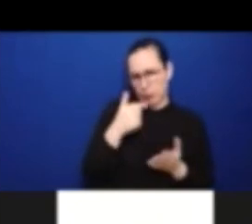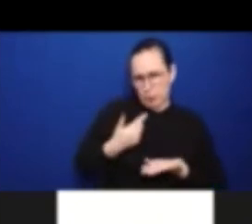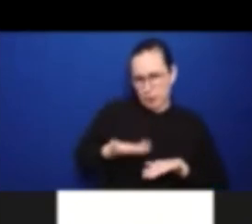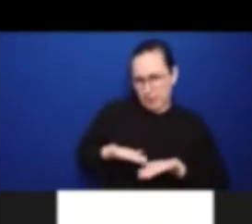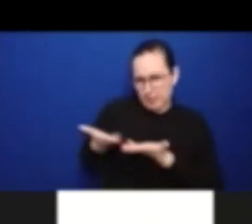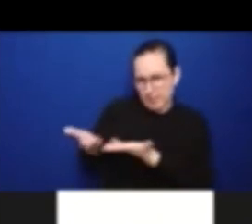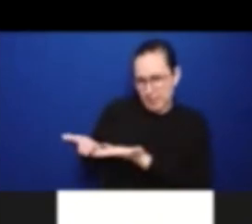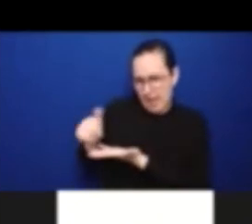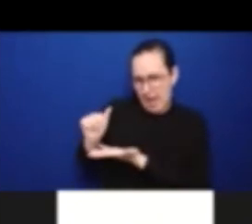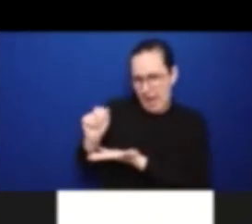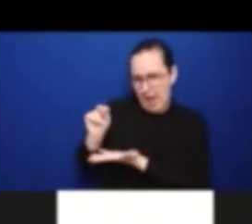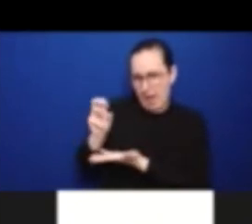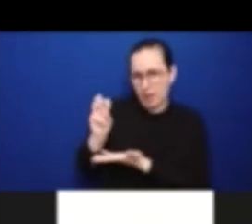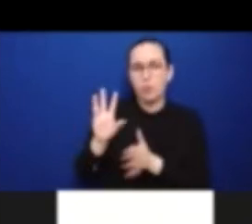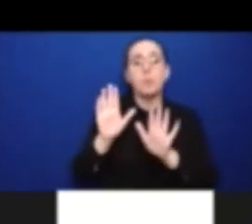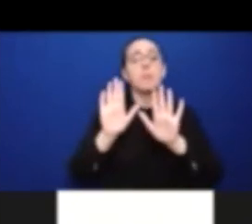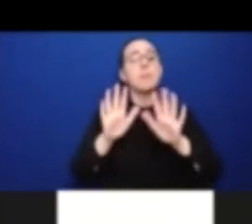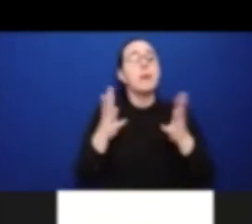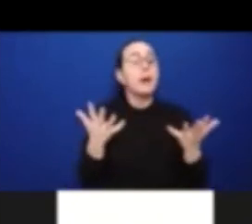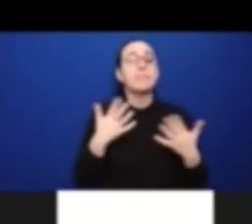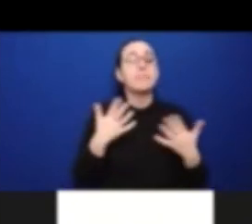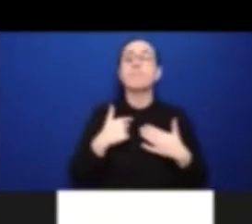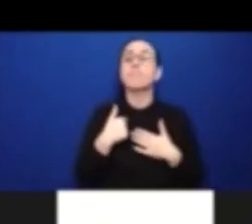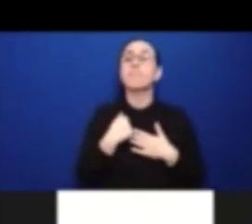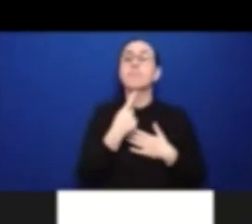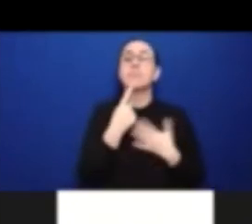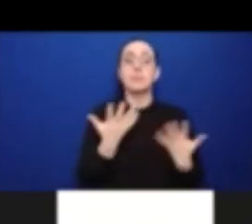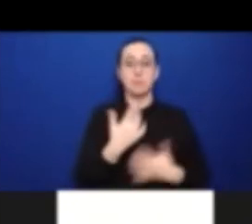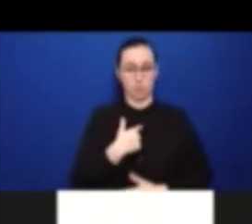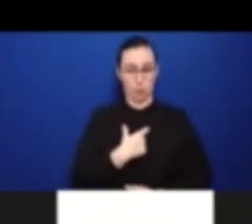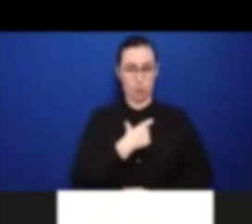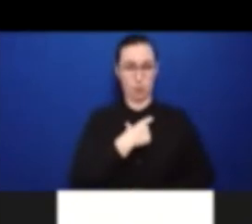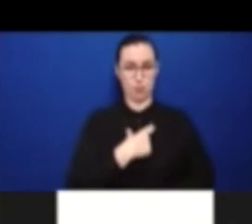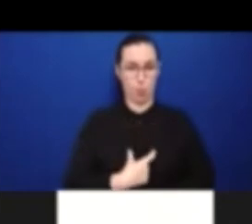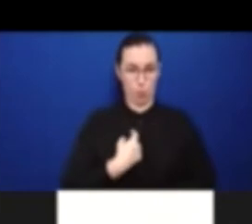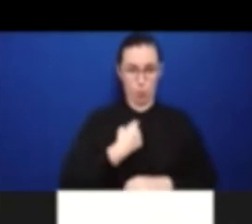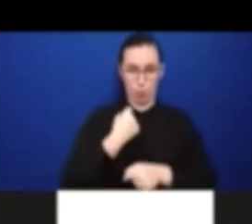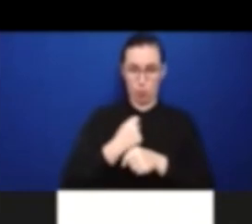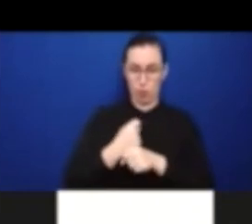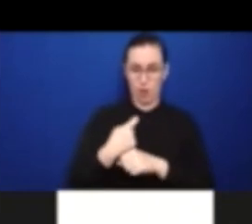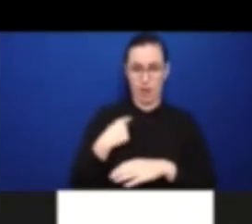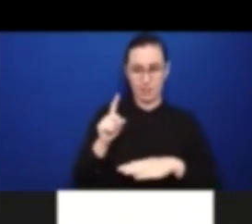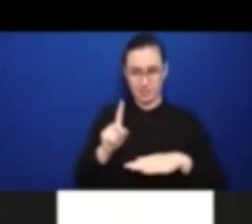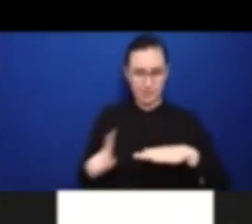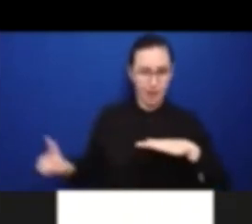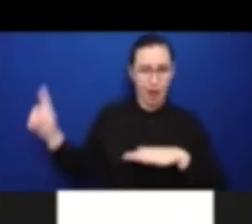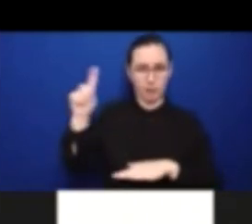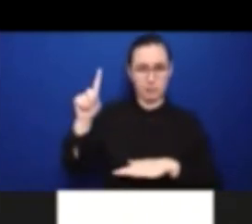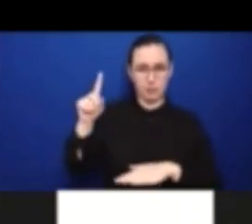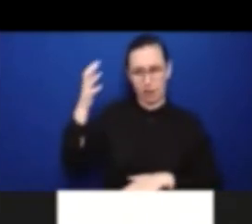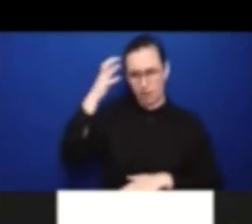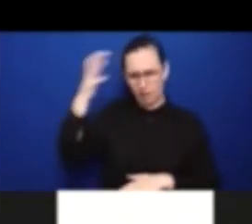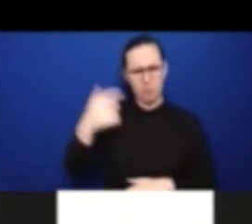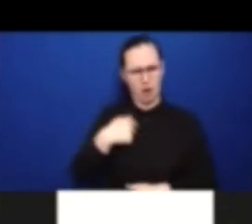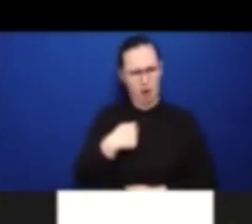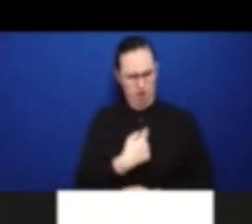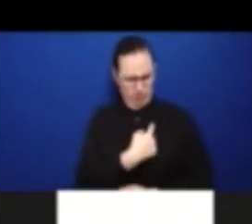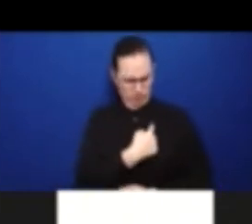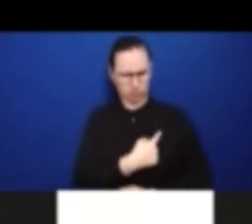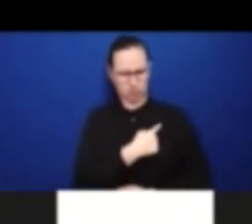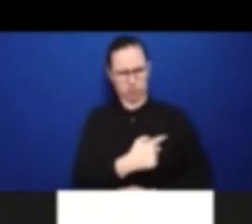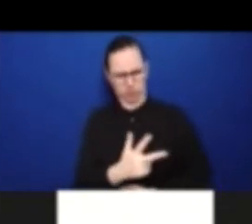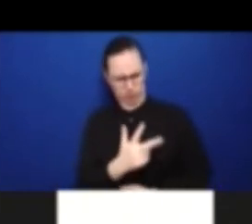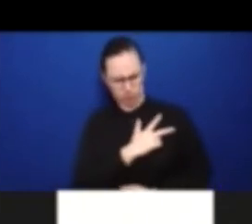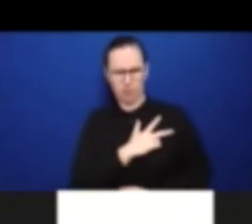do in the Senate. And I know that you will, you know where to find me if I need to know something. And I